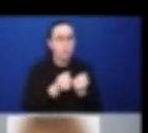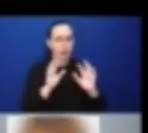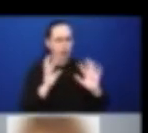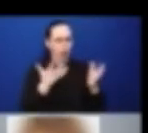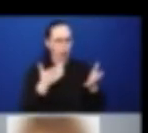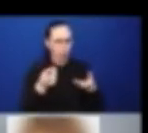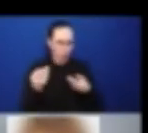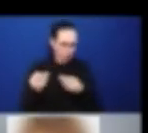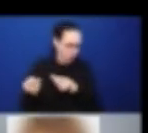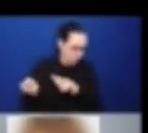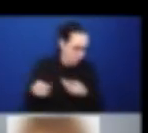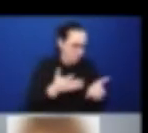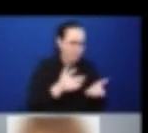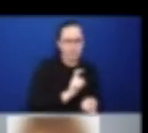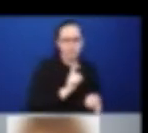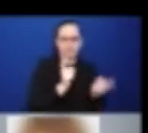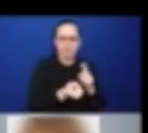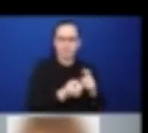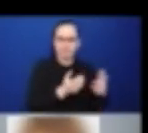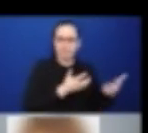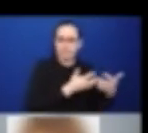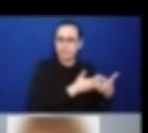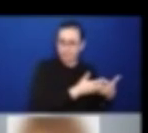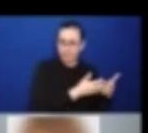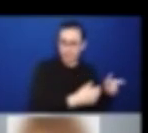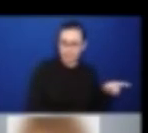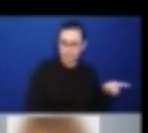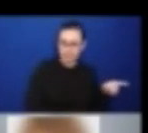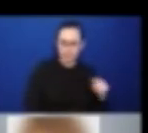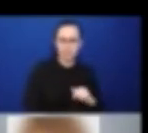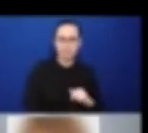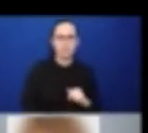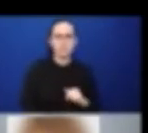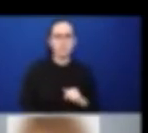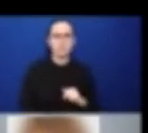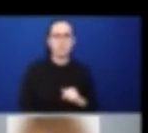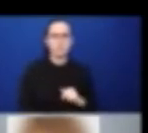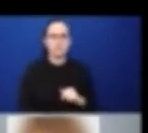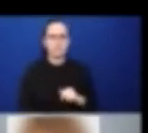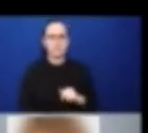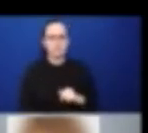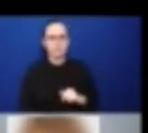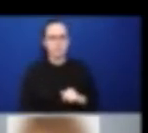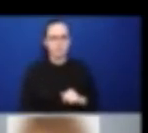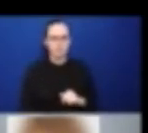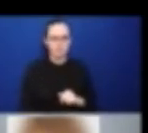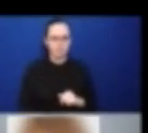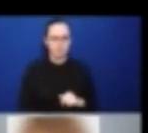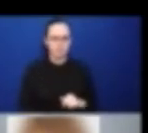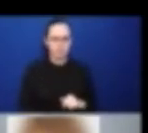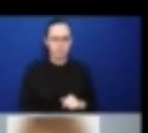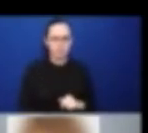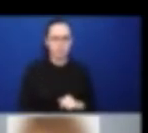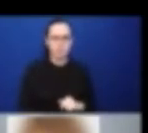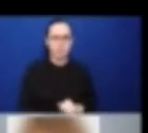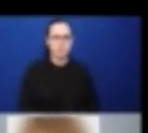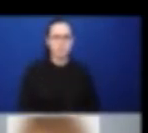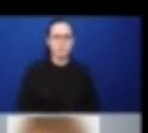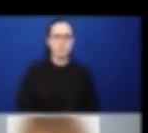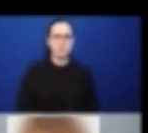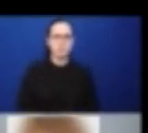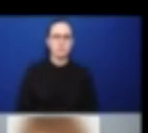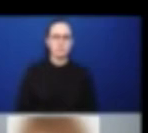And we see this in the statements that are being expressed in this slide